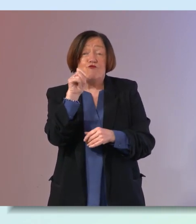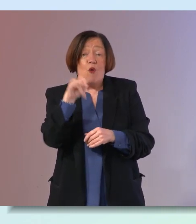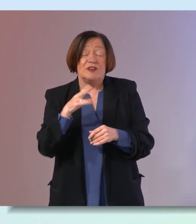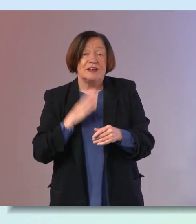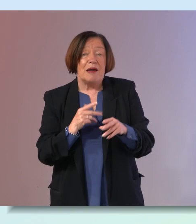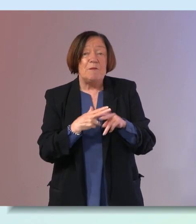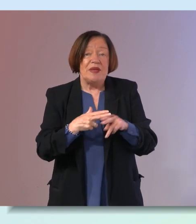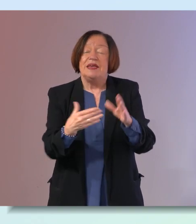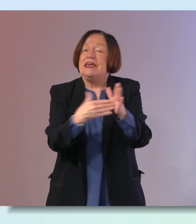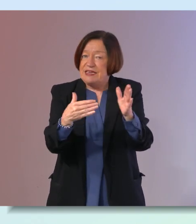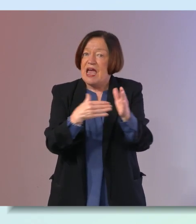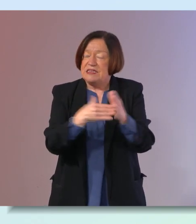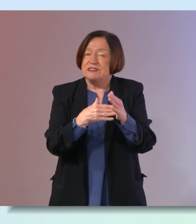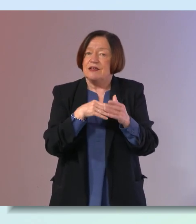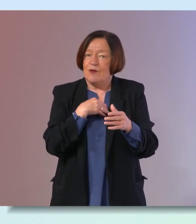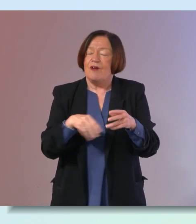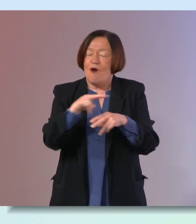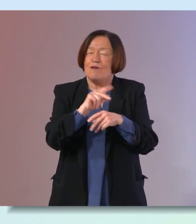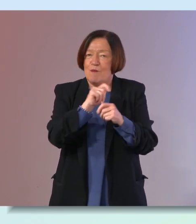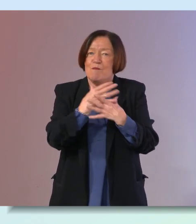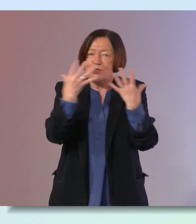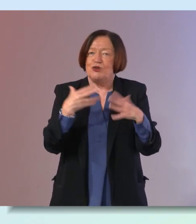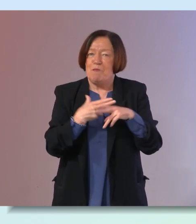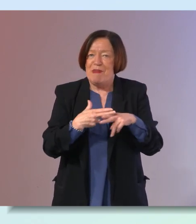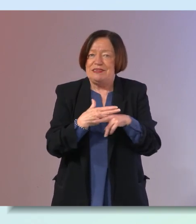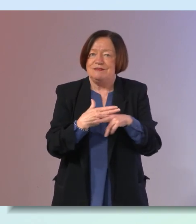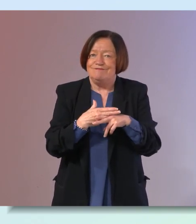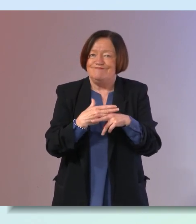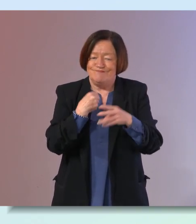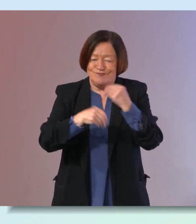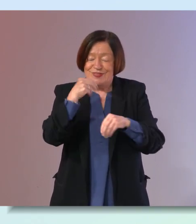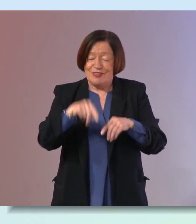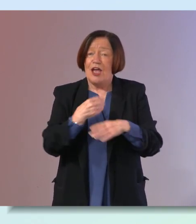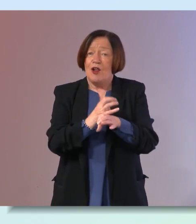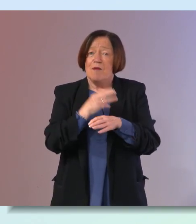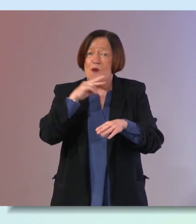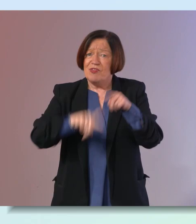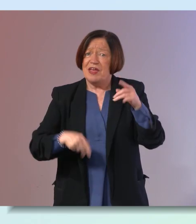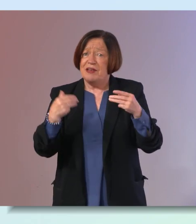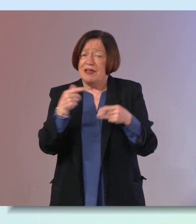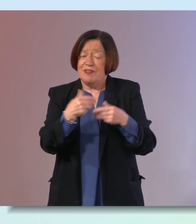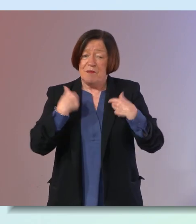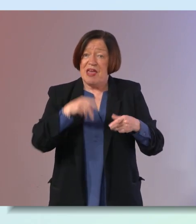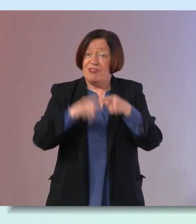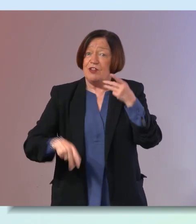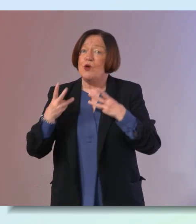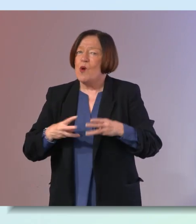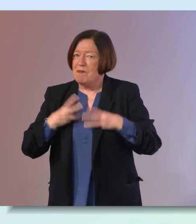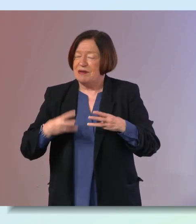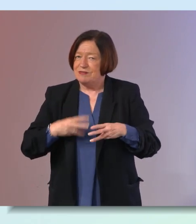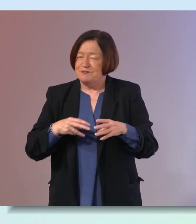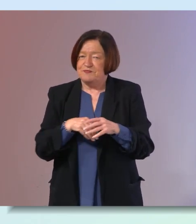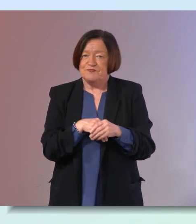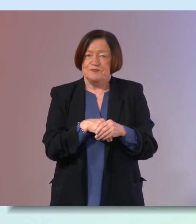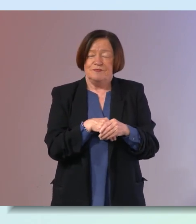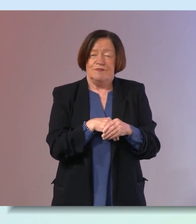meat yes we do tend to over consume um meat in this country more so the men than the women i'd say um but